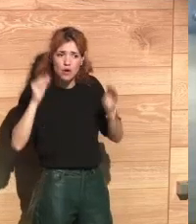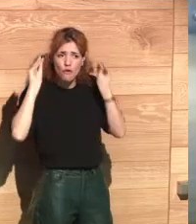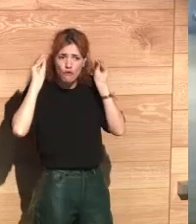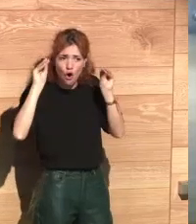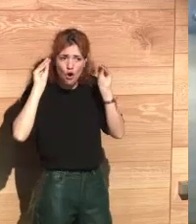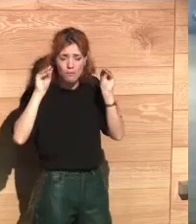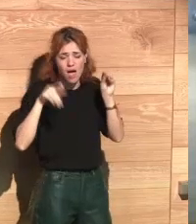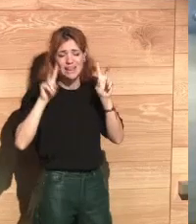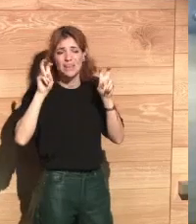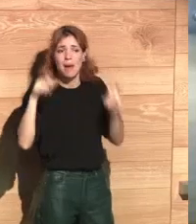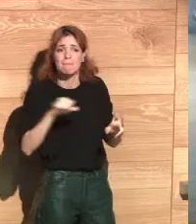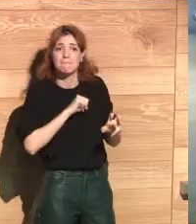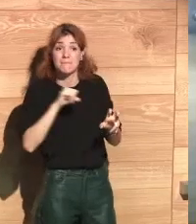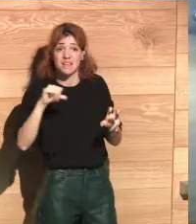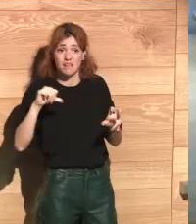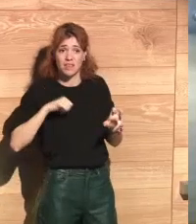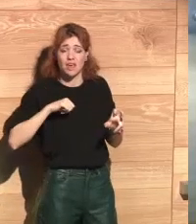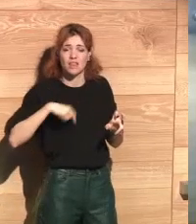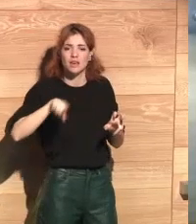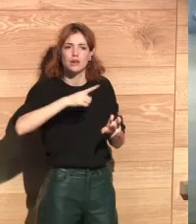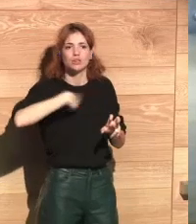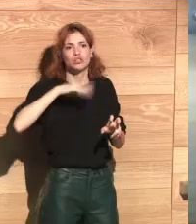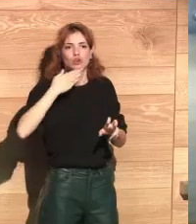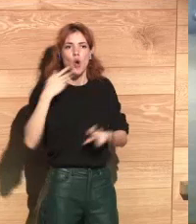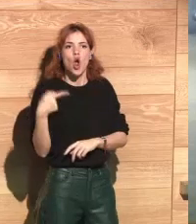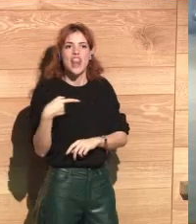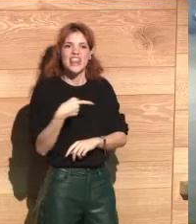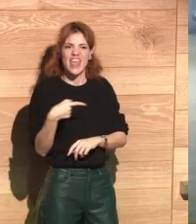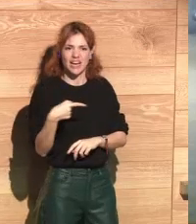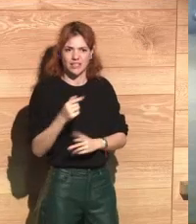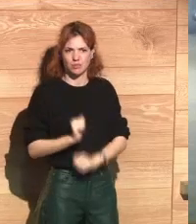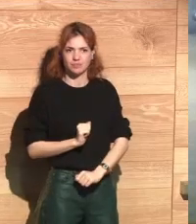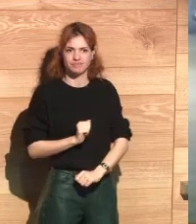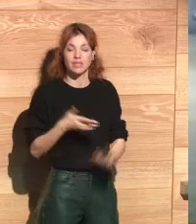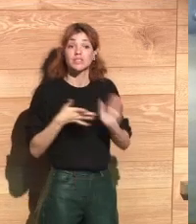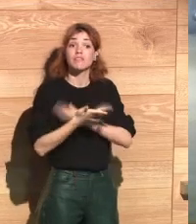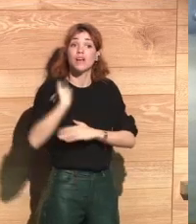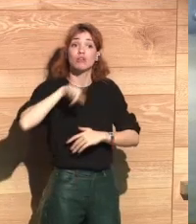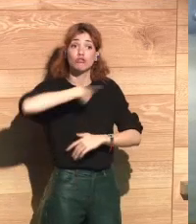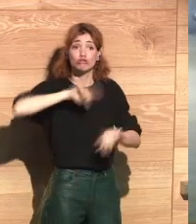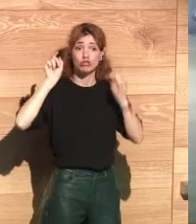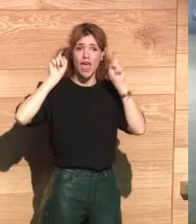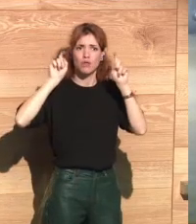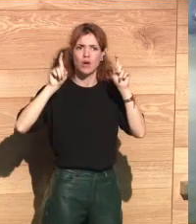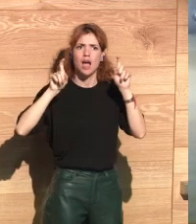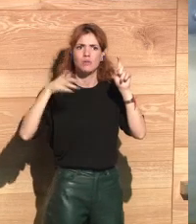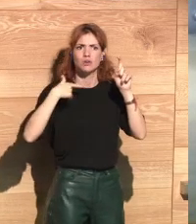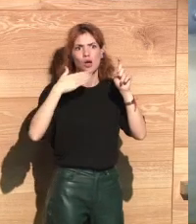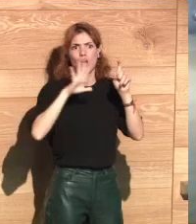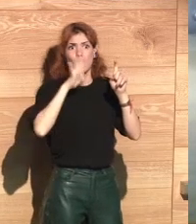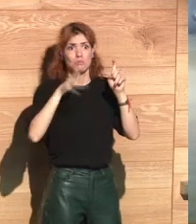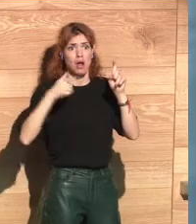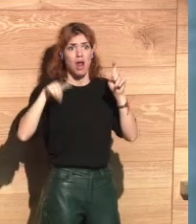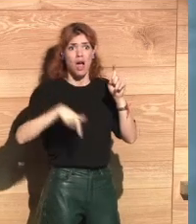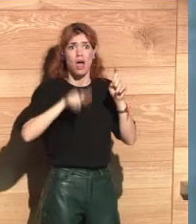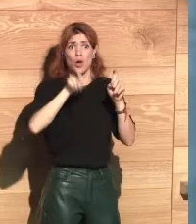citizens and the adults, we deal with this from a negative approach. We